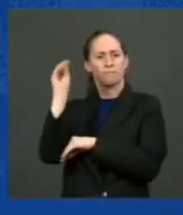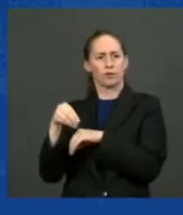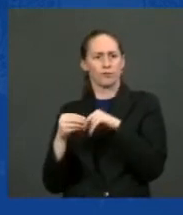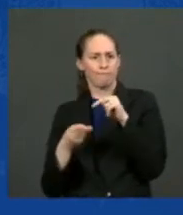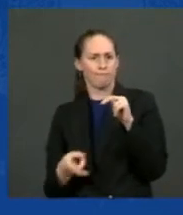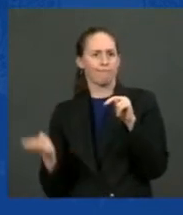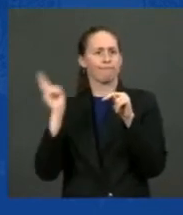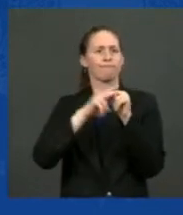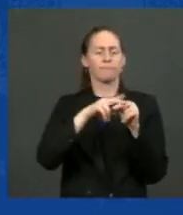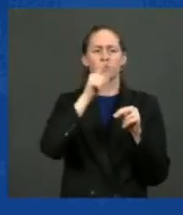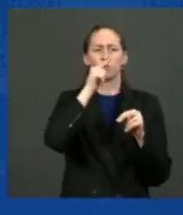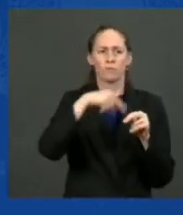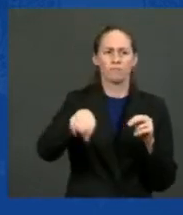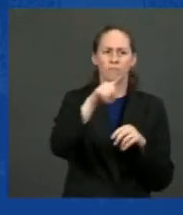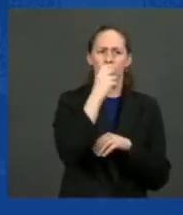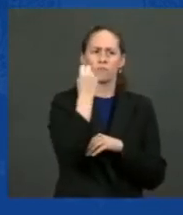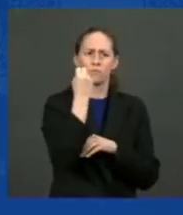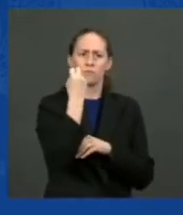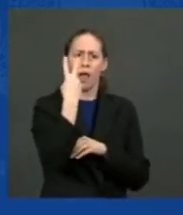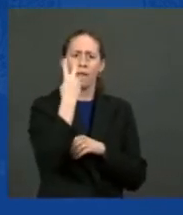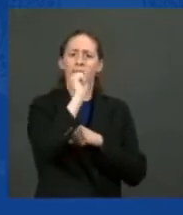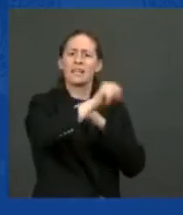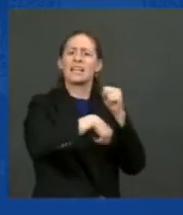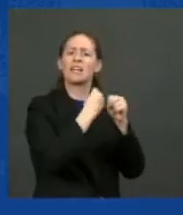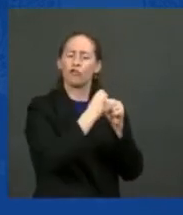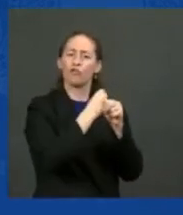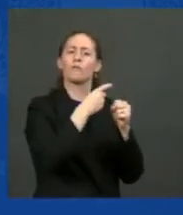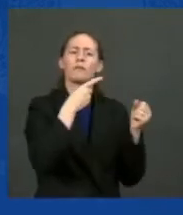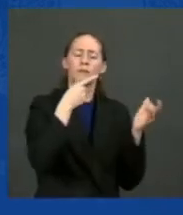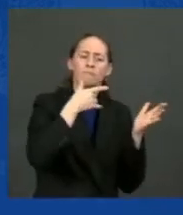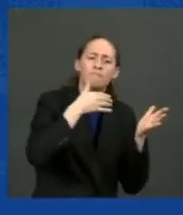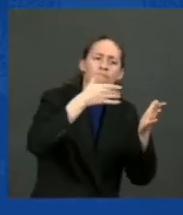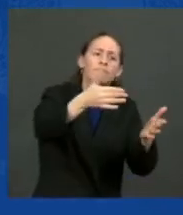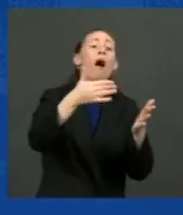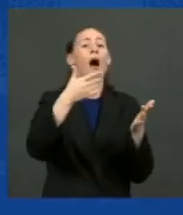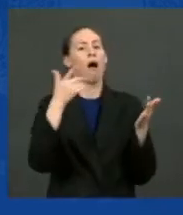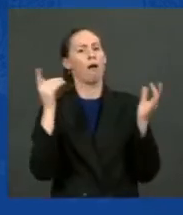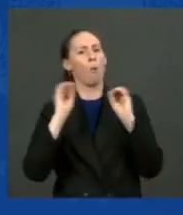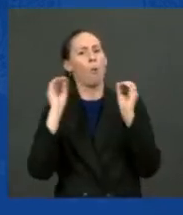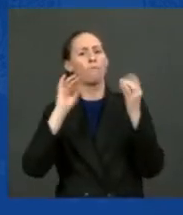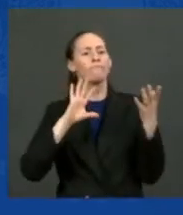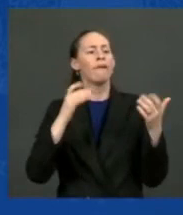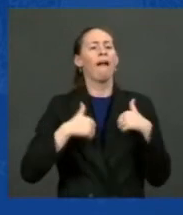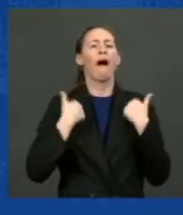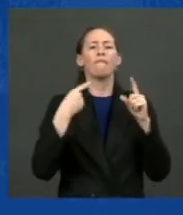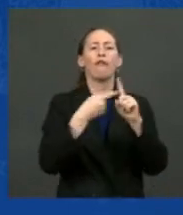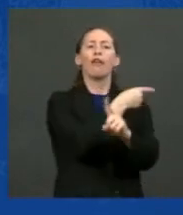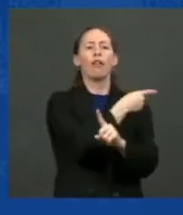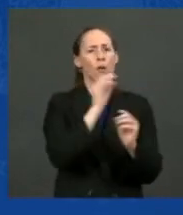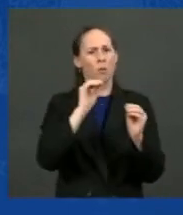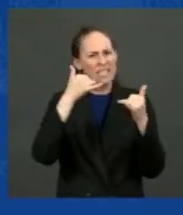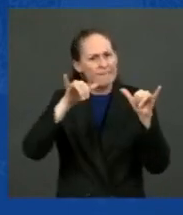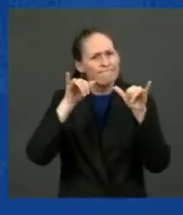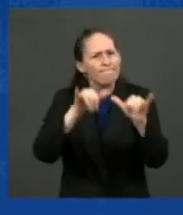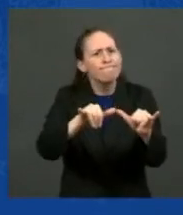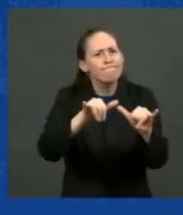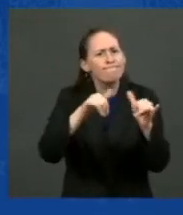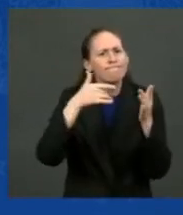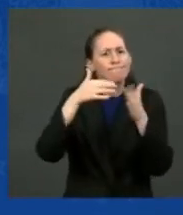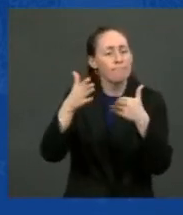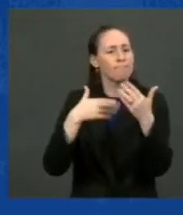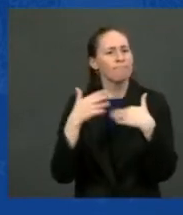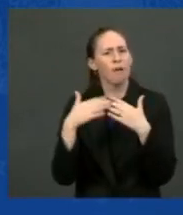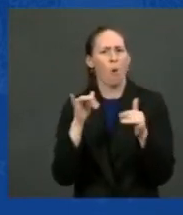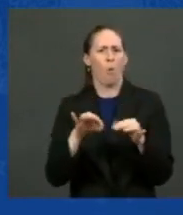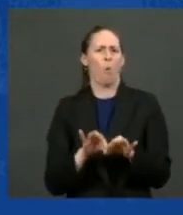school without getting in trouble. It's a gigantic deal. It doesn't matter whether mom or dad know how to read or write or